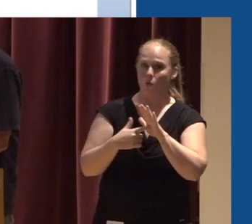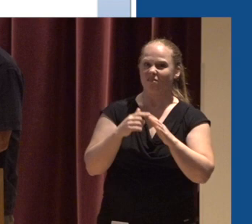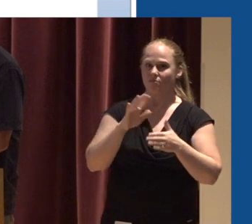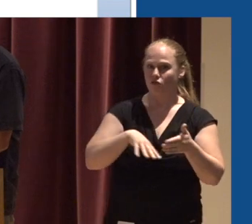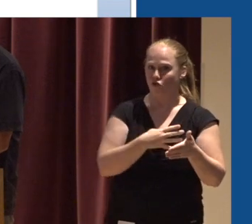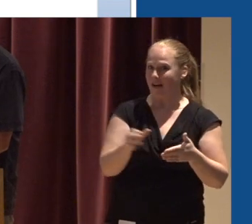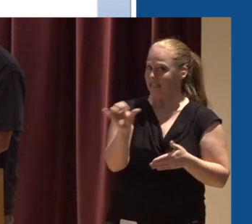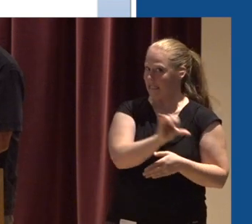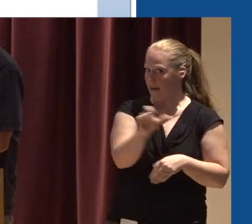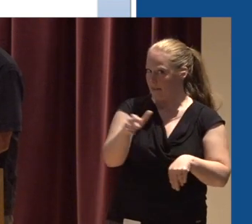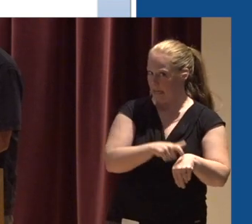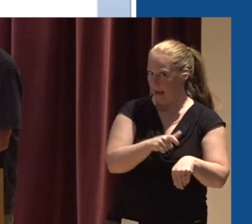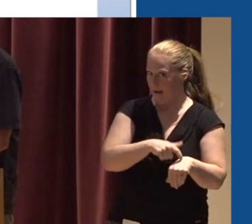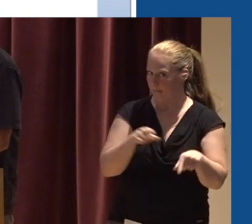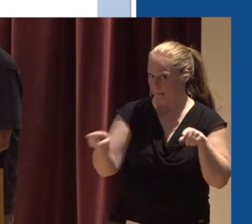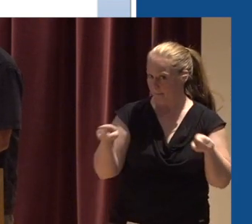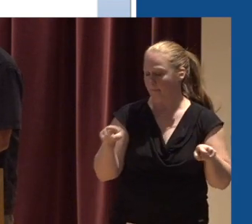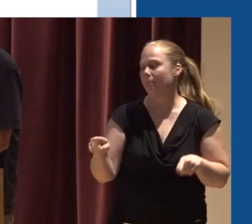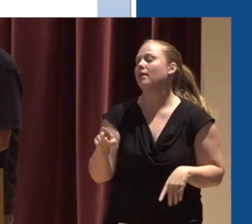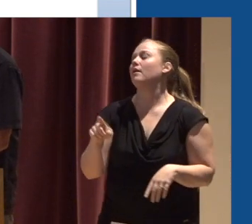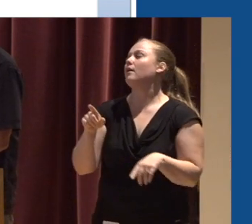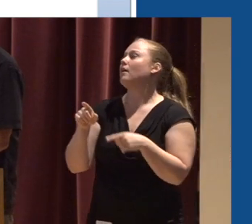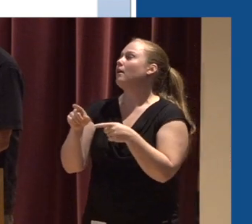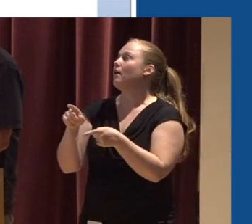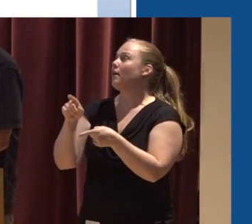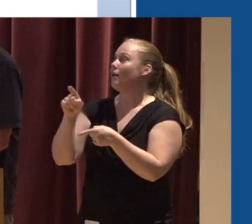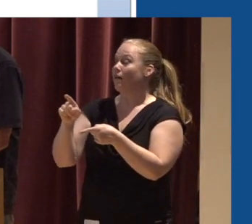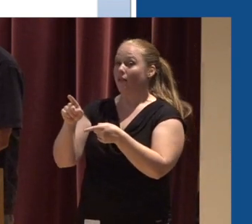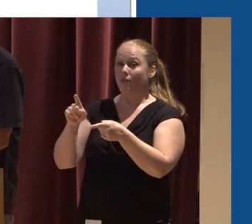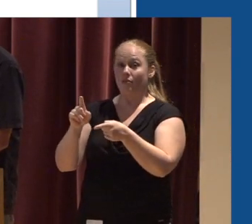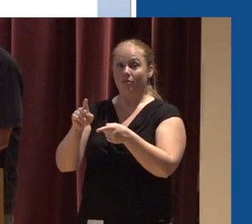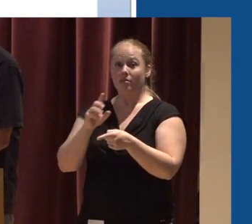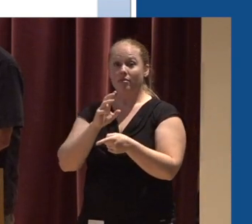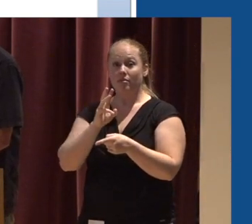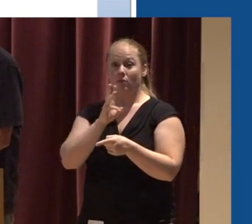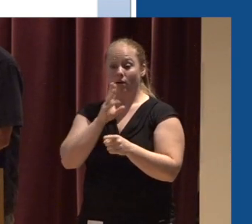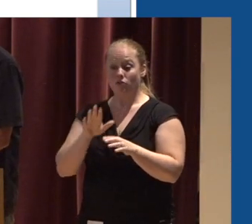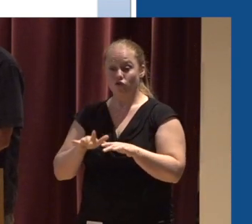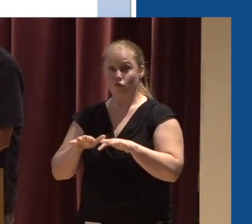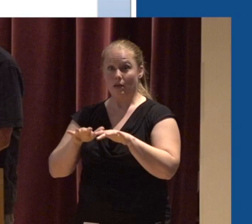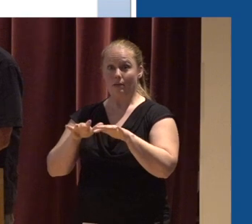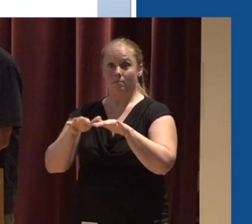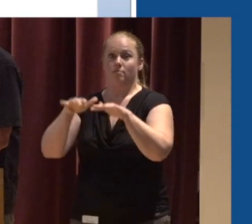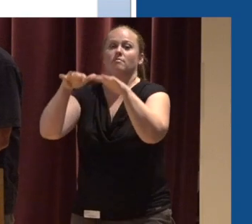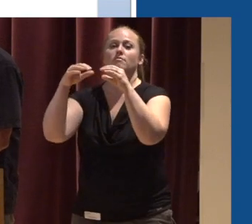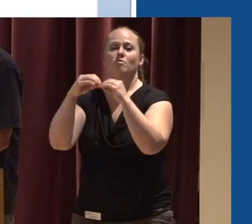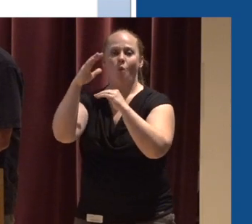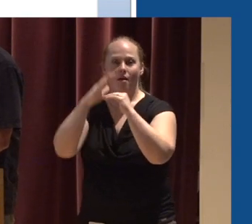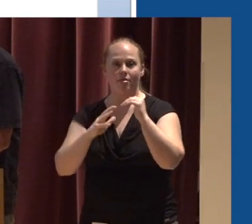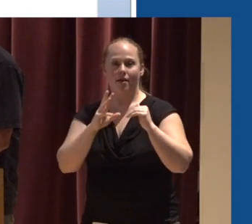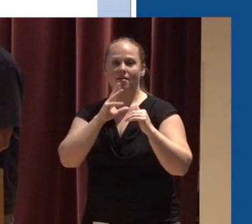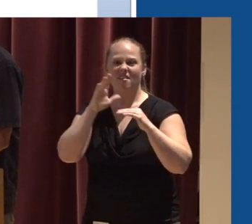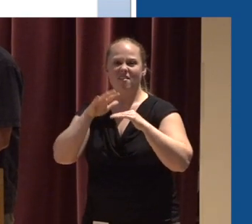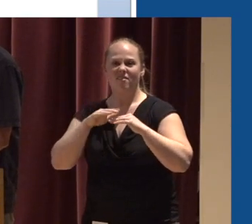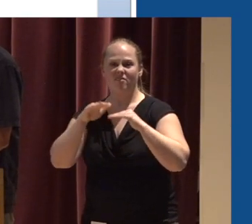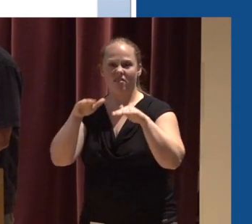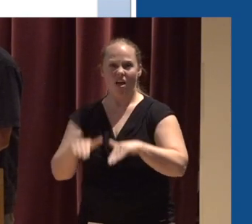before But the height of the stream actually surpassed flood stage on this particular creek